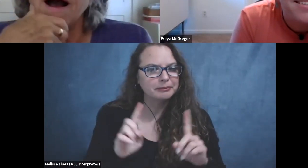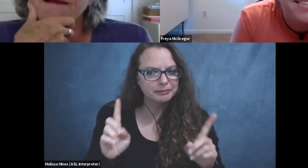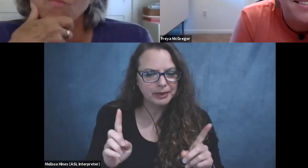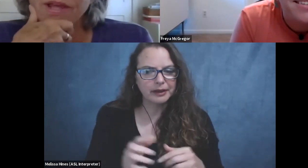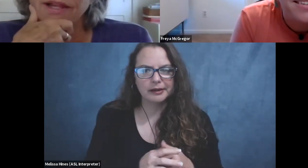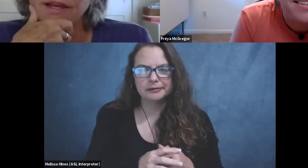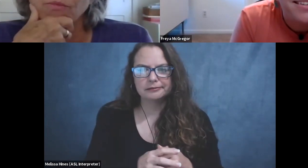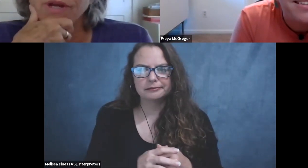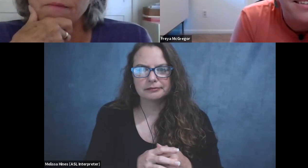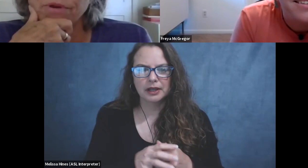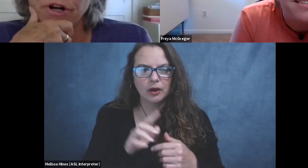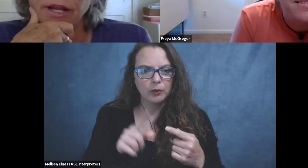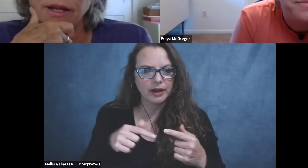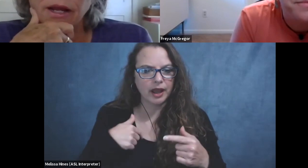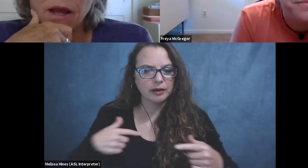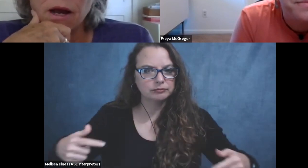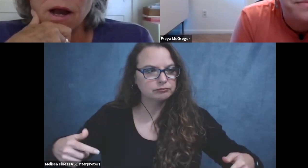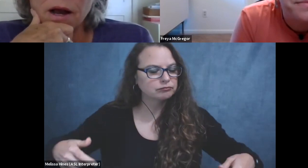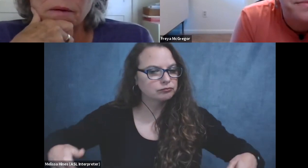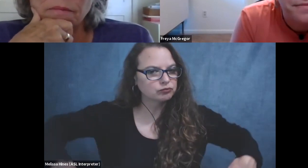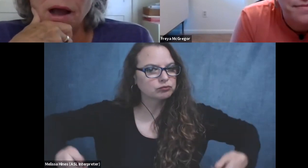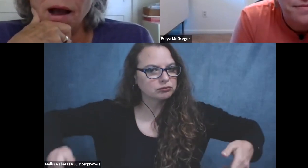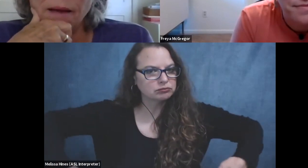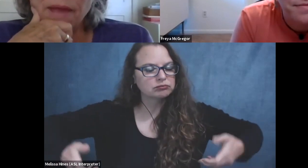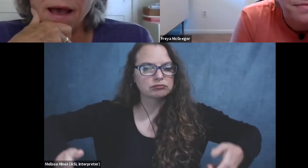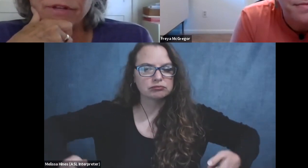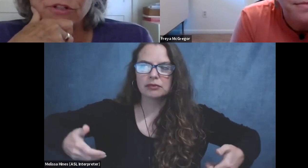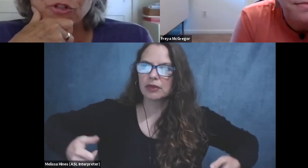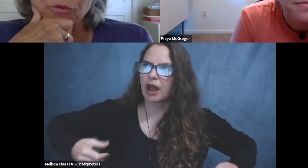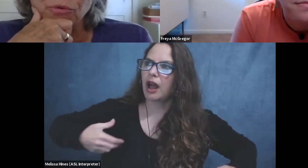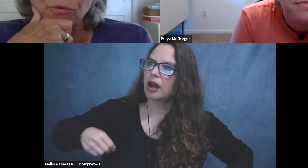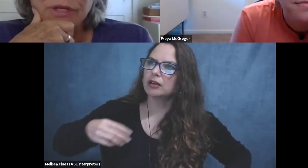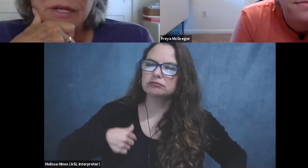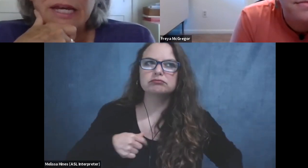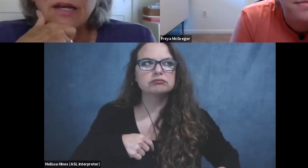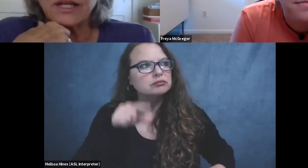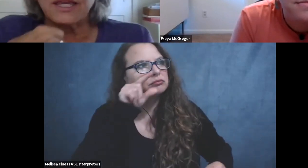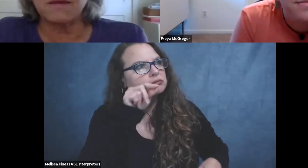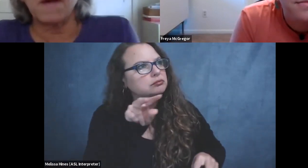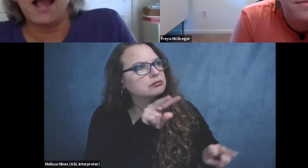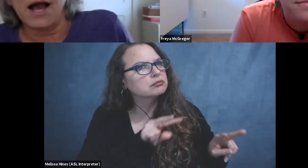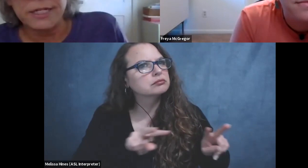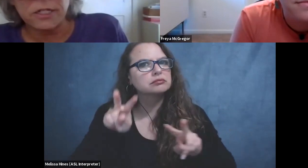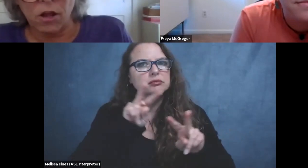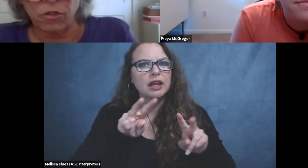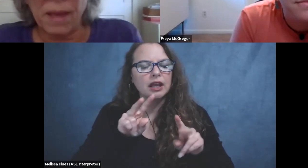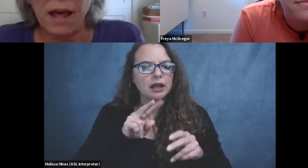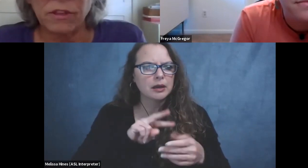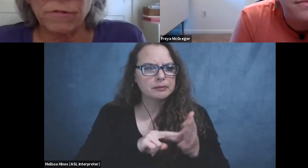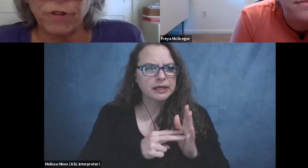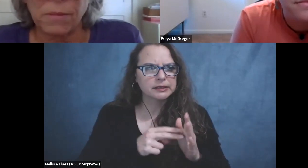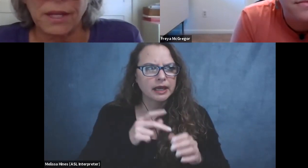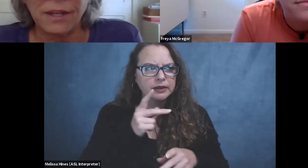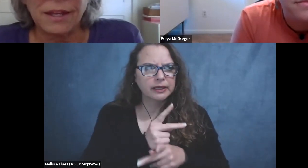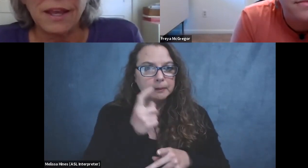when I'm wheeling and when I'm birding, um, I'm having to keep my eyes on the